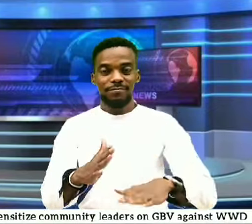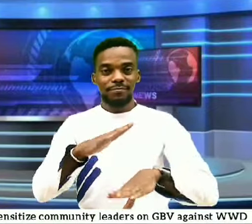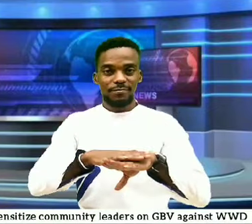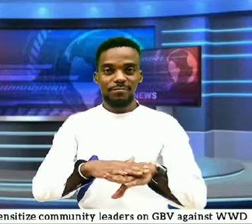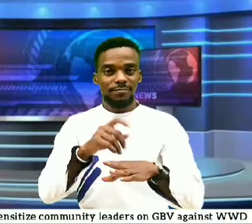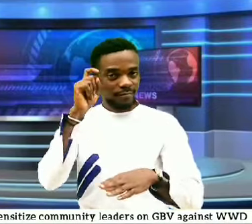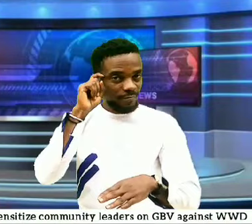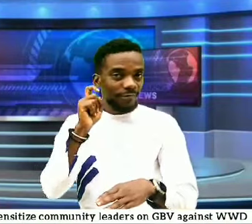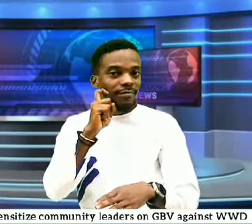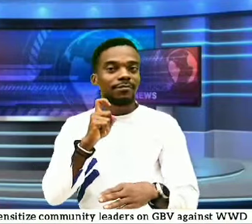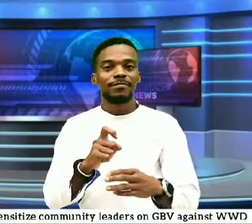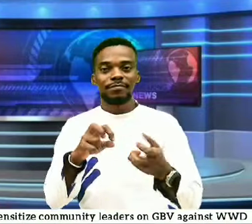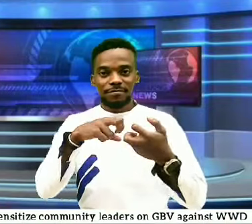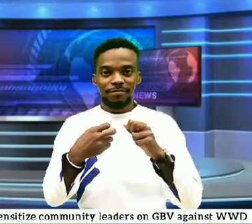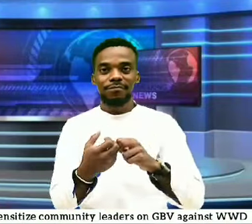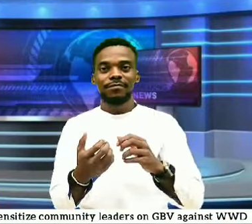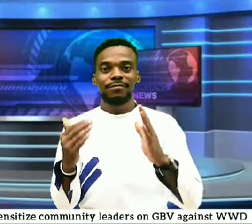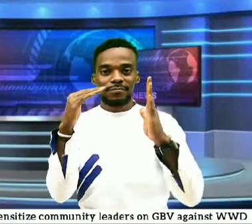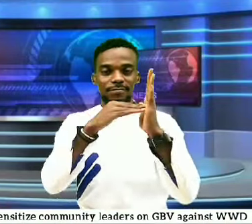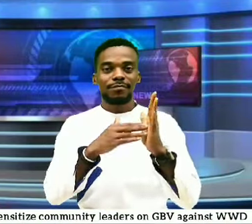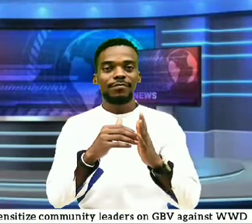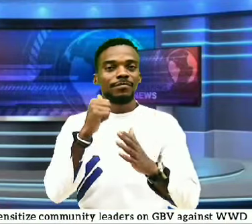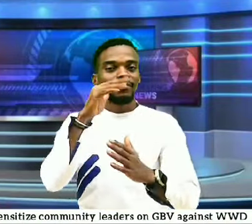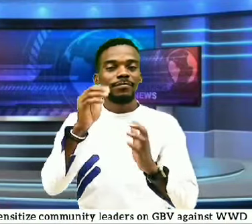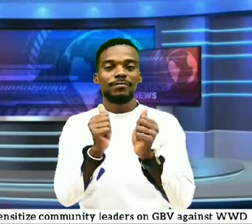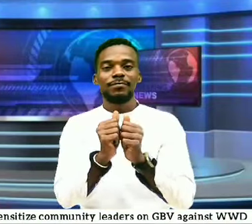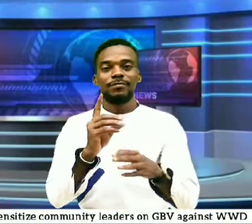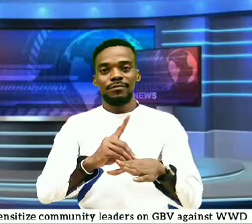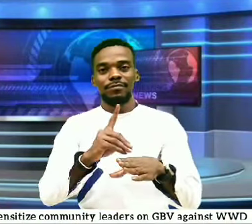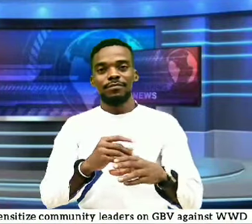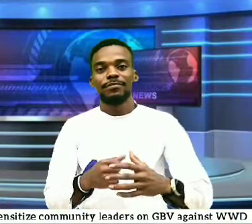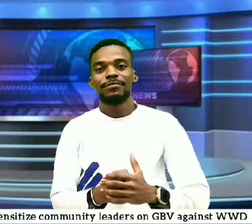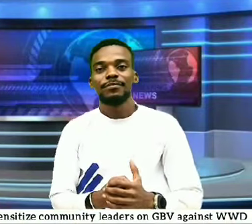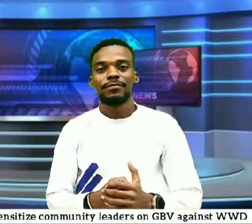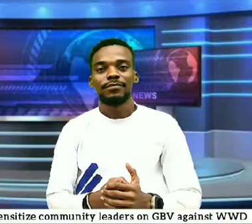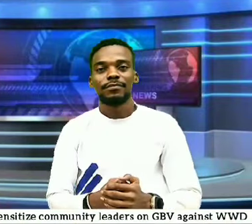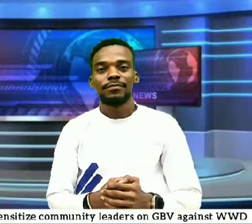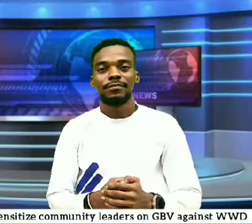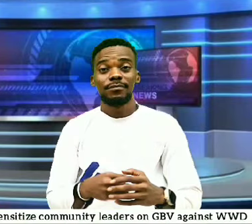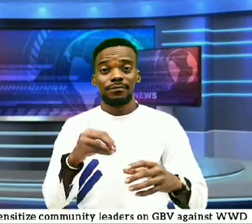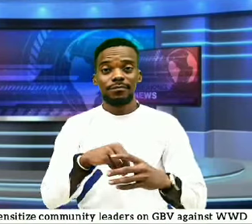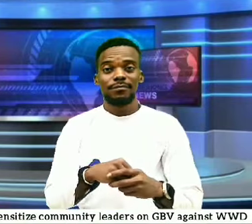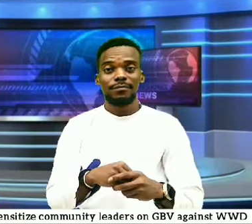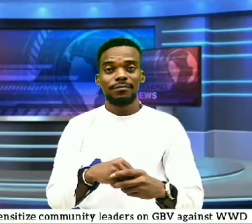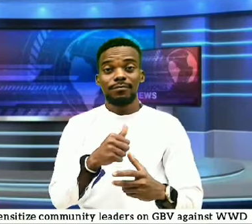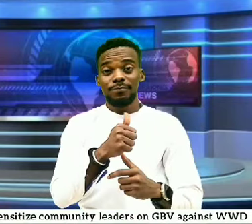gender-based violence against women with disabilities in a